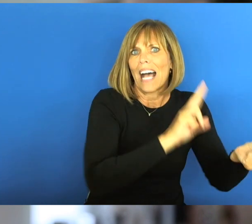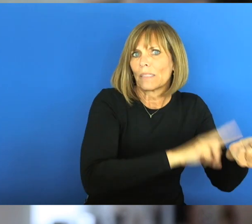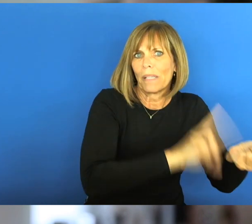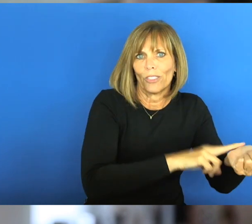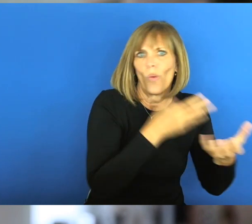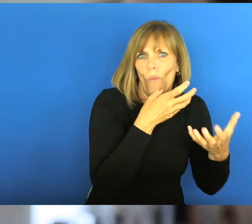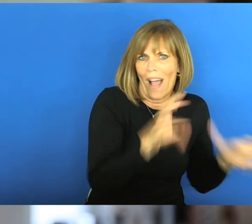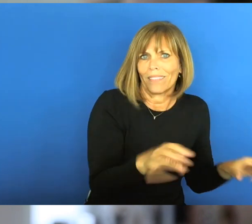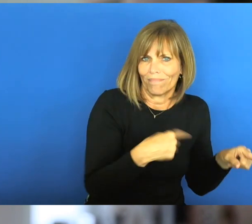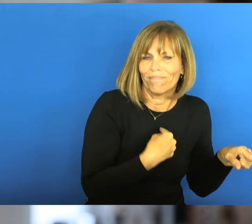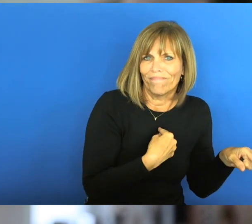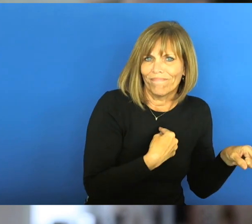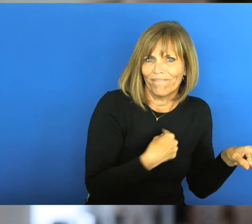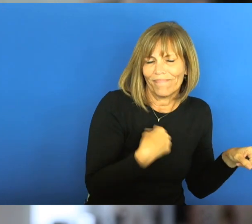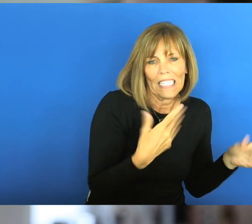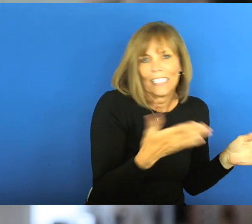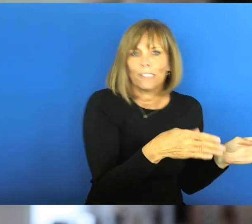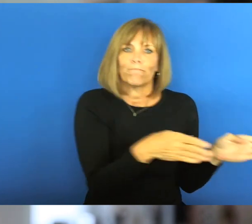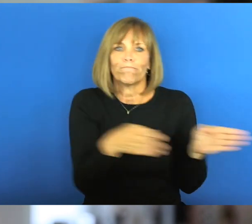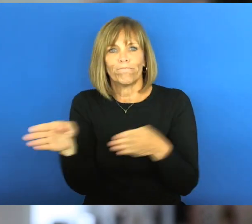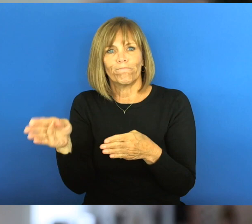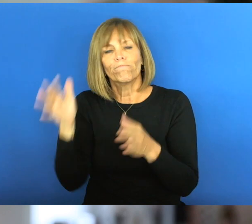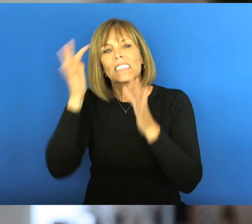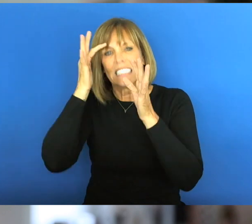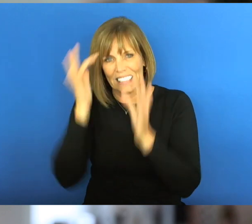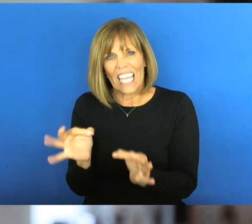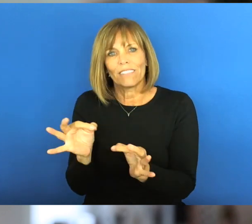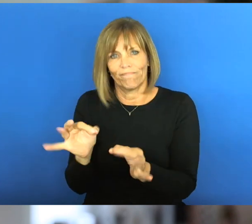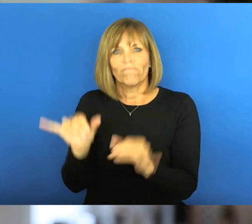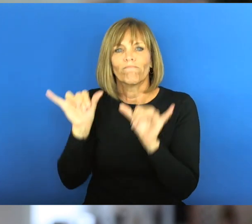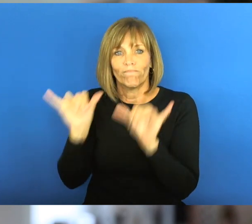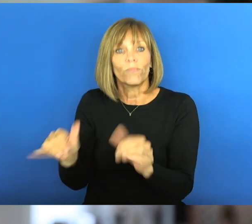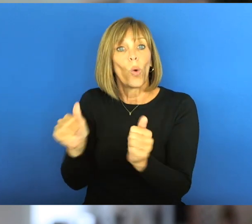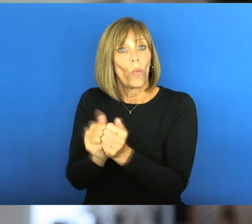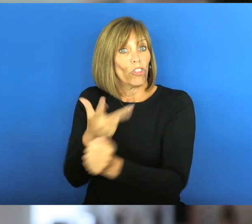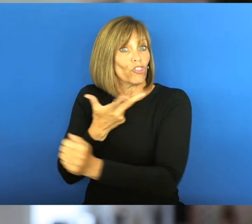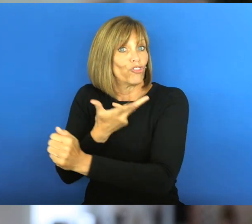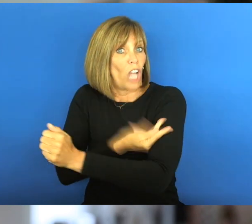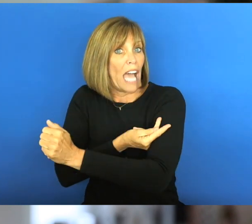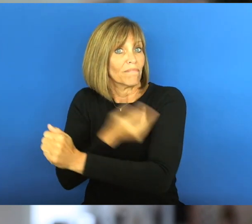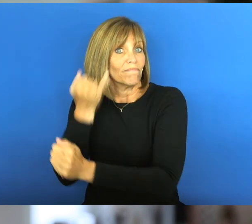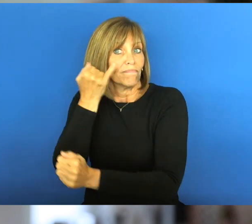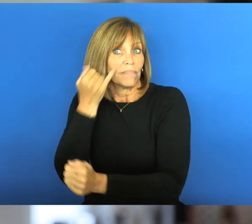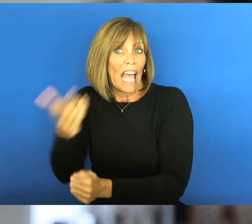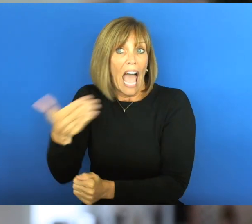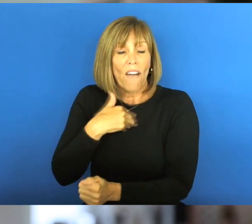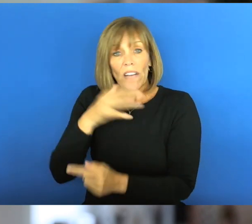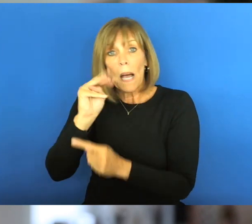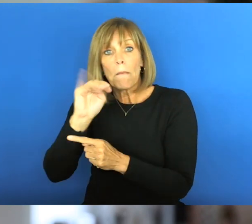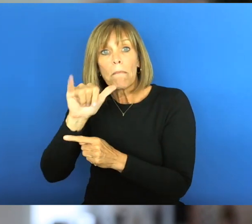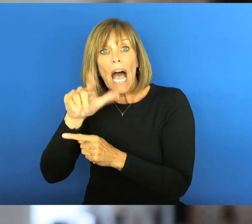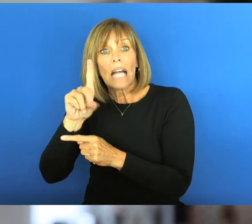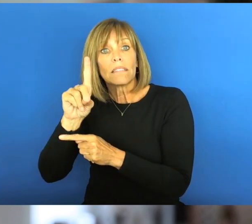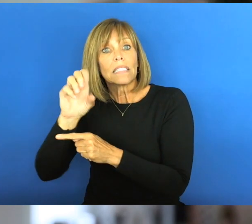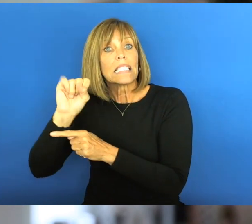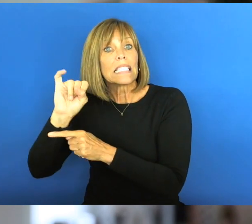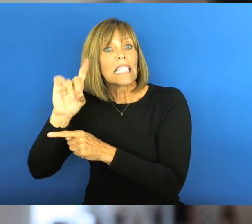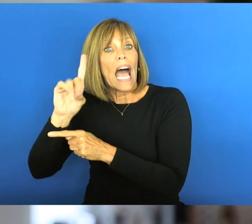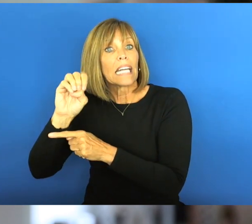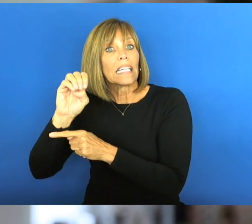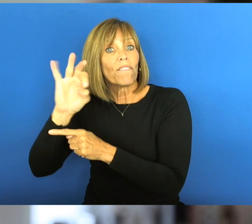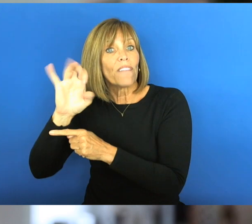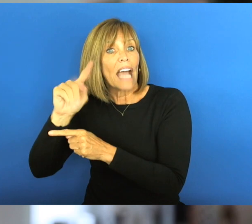so sick that we'd be put in the hospital and so we felt like that the vaccine if there was a mild side effect